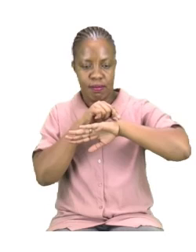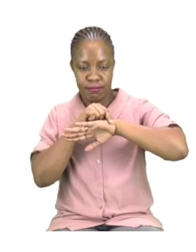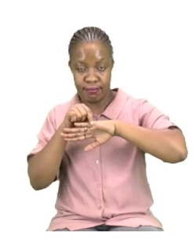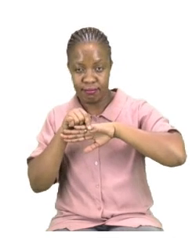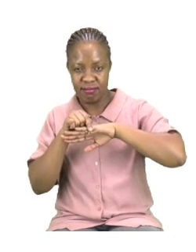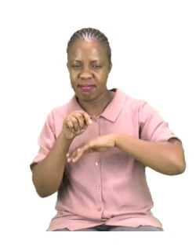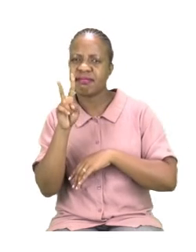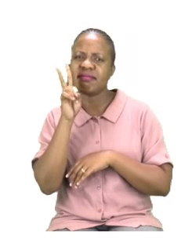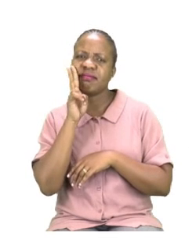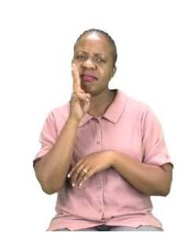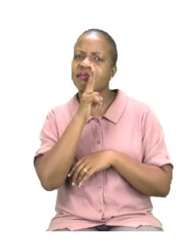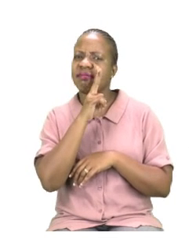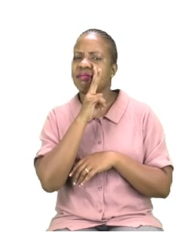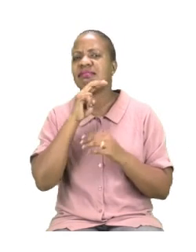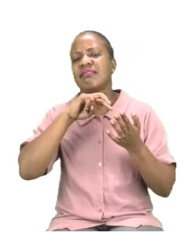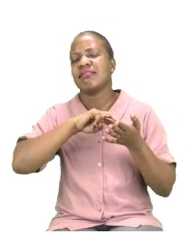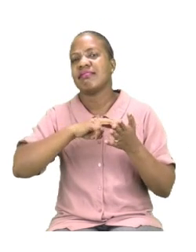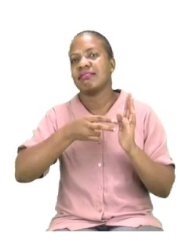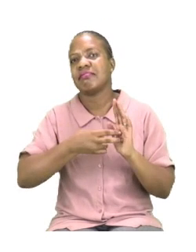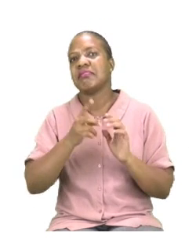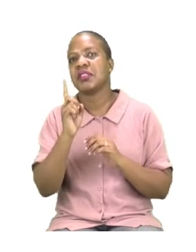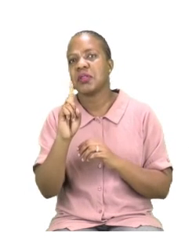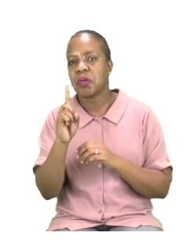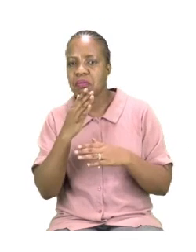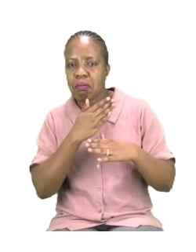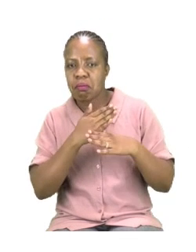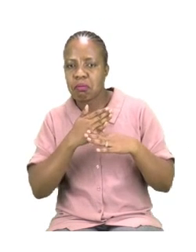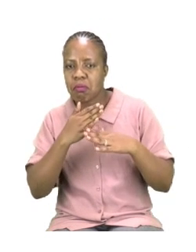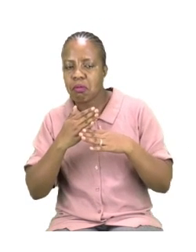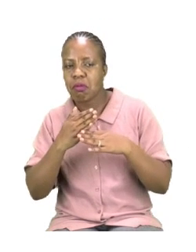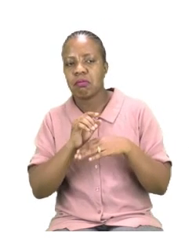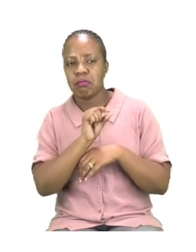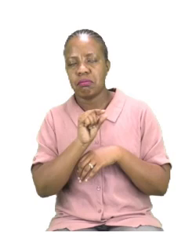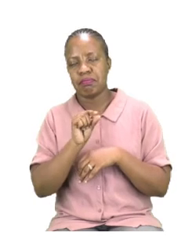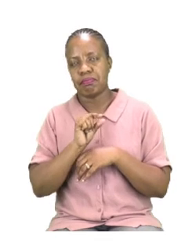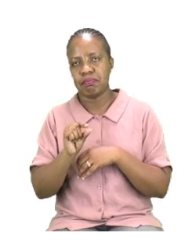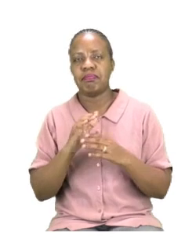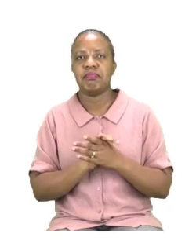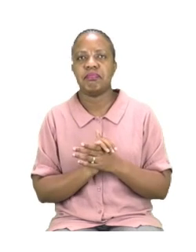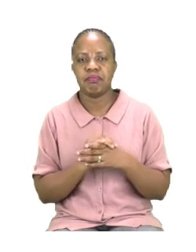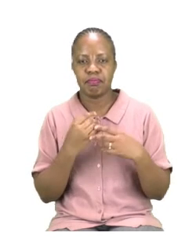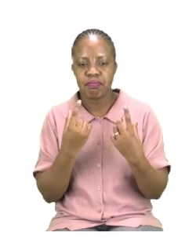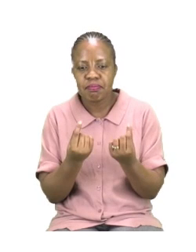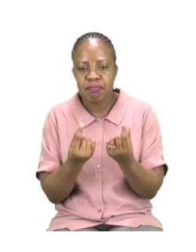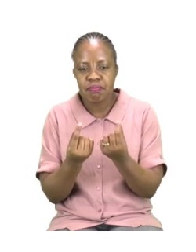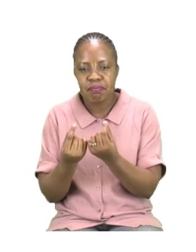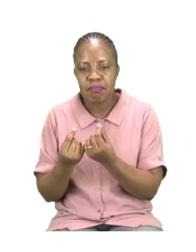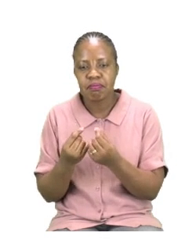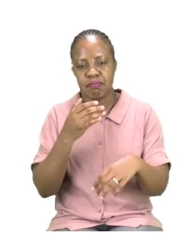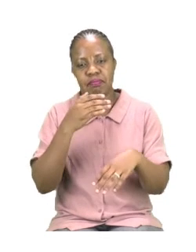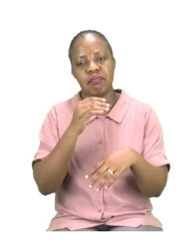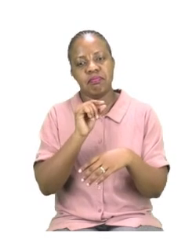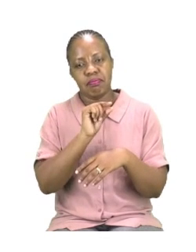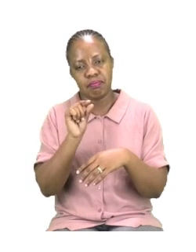yourself before you underline any, am I able to? To, and then you underline it. If